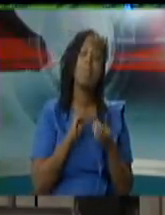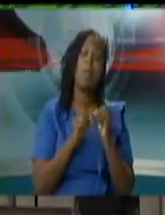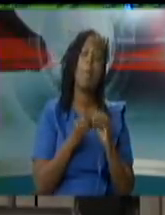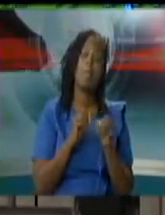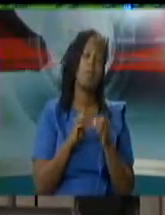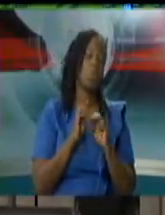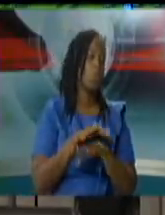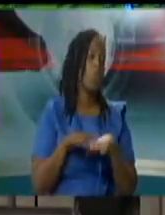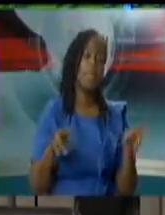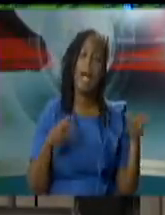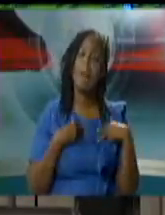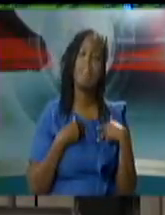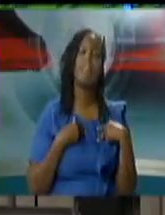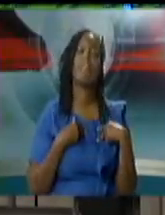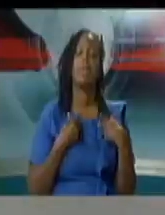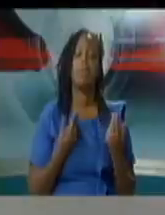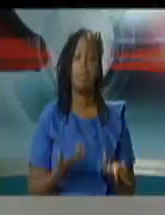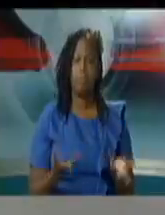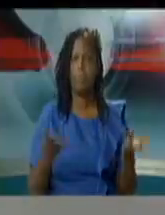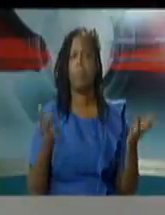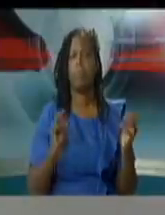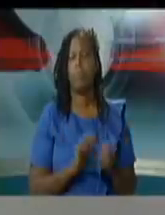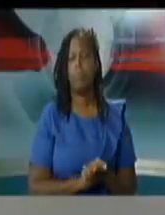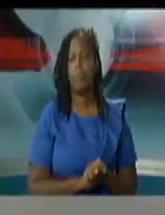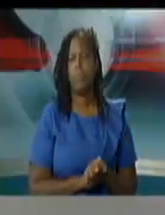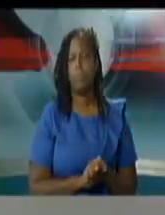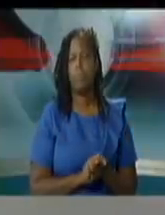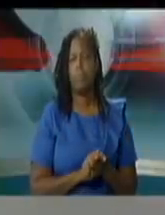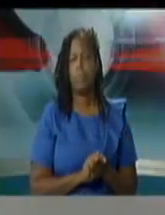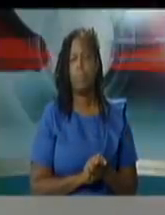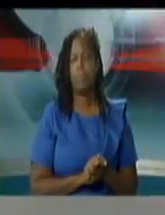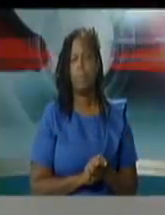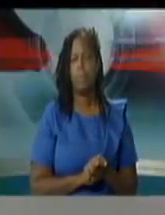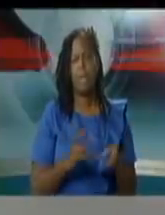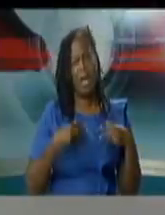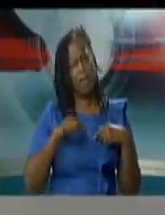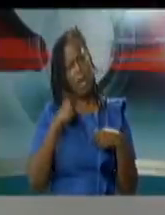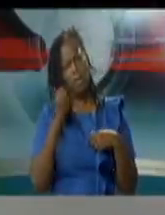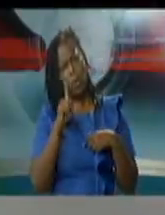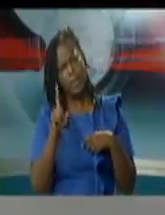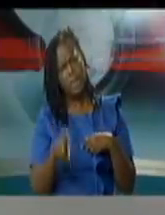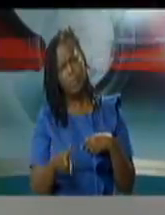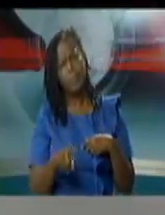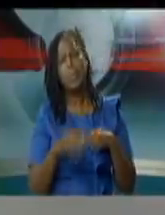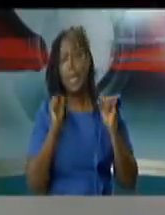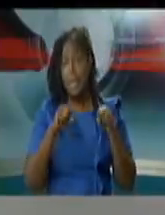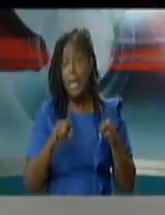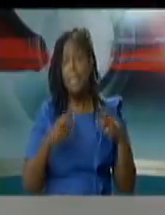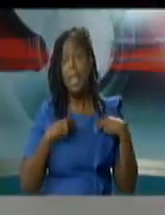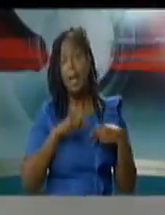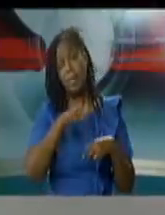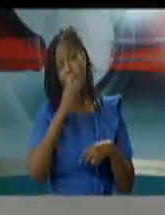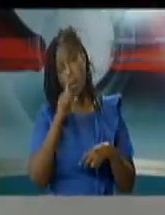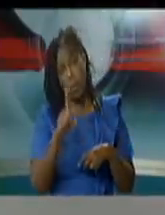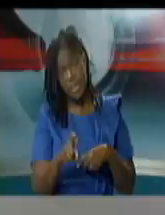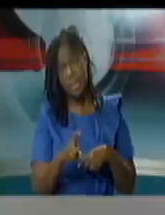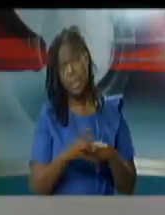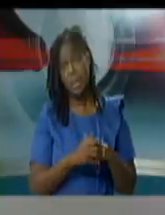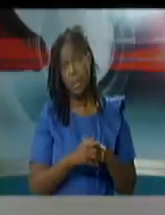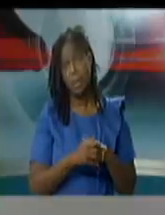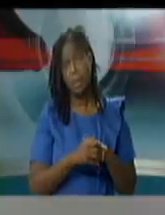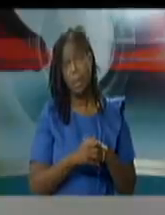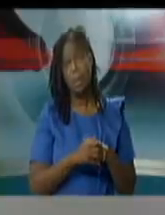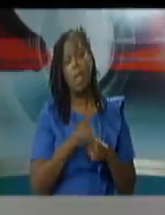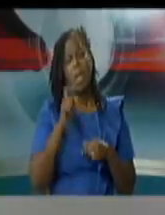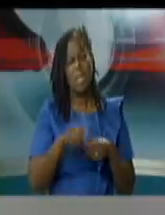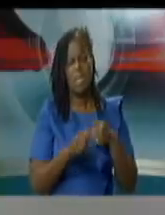i hope that answers your question you had another question sorry yes i do have another question but first i need to follow up on